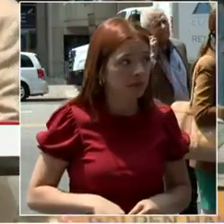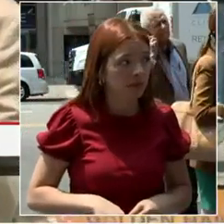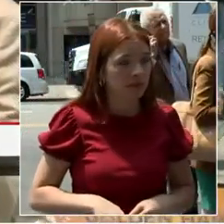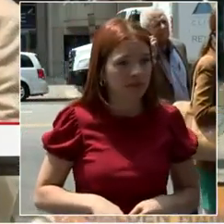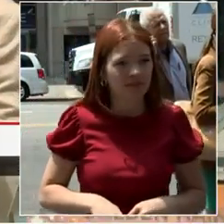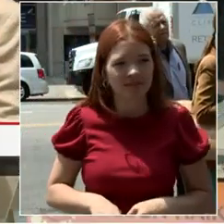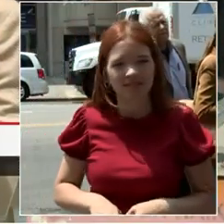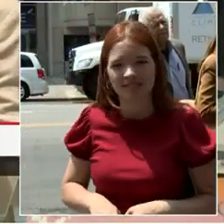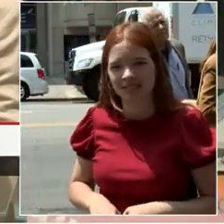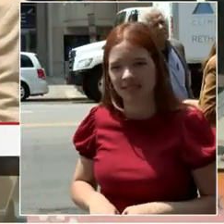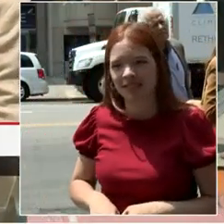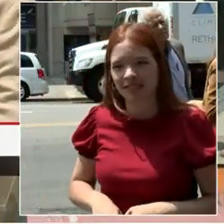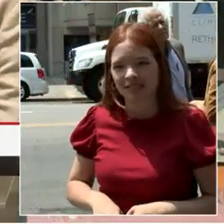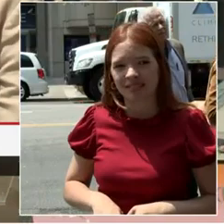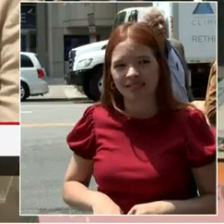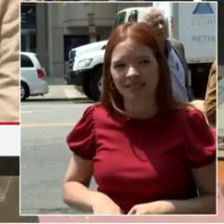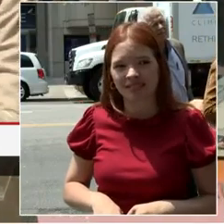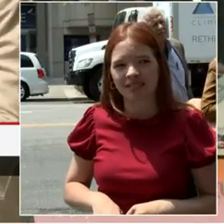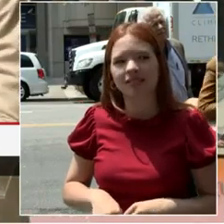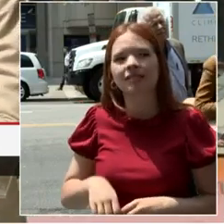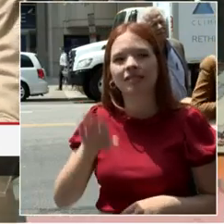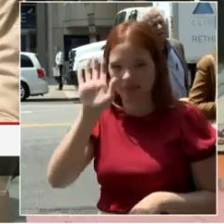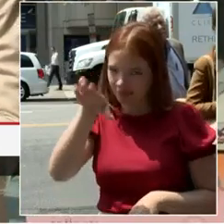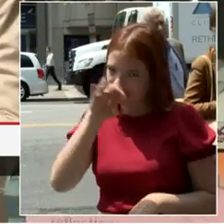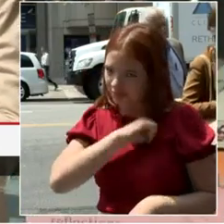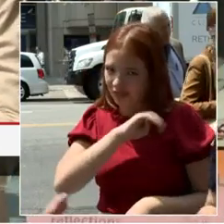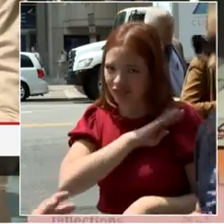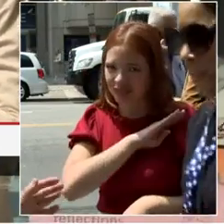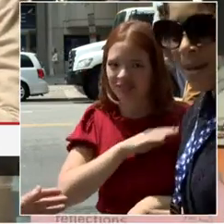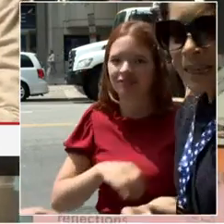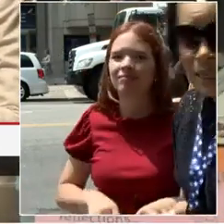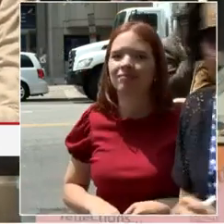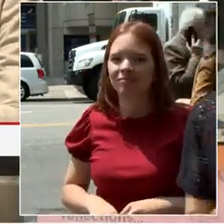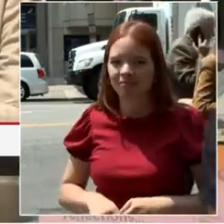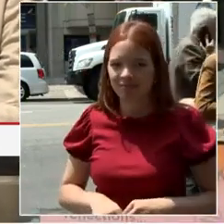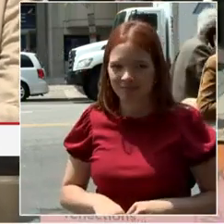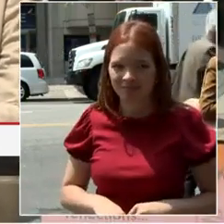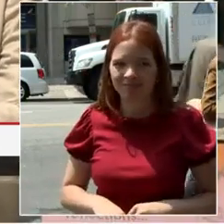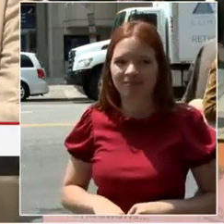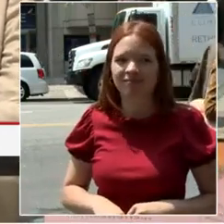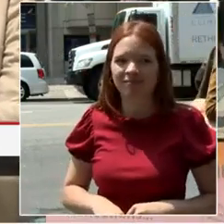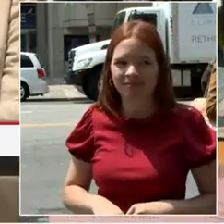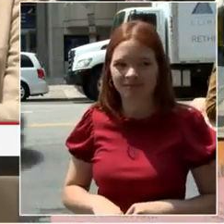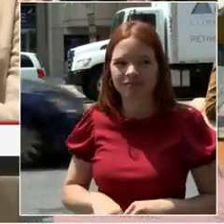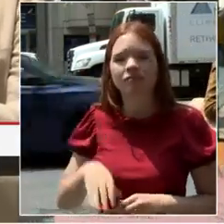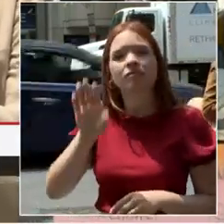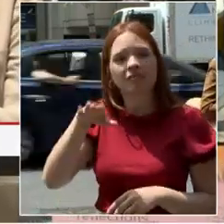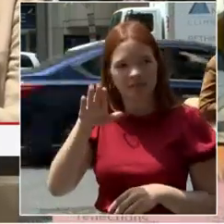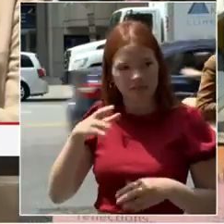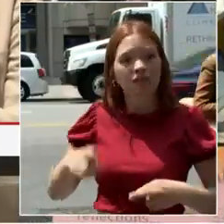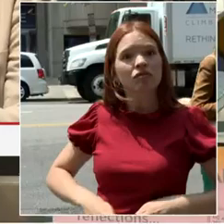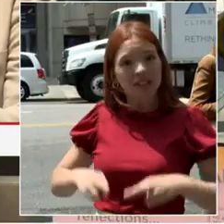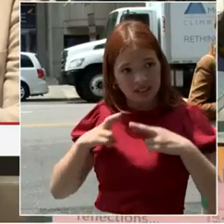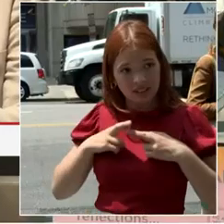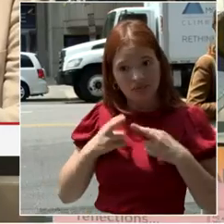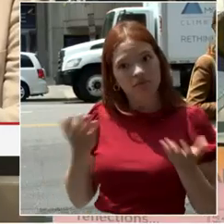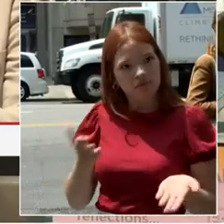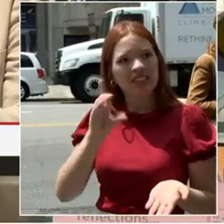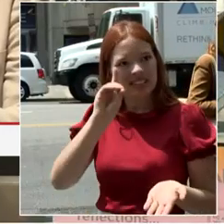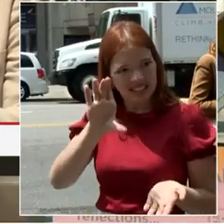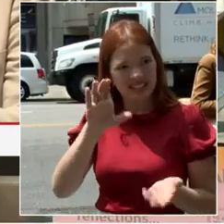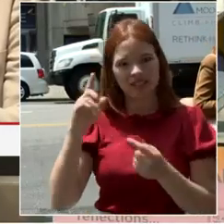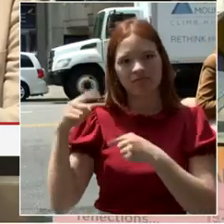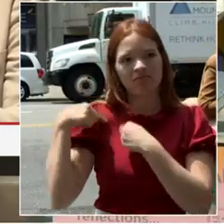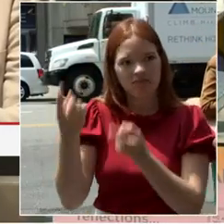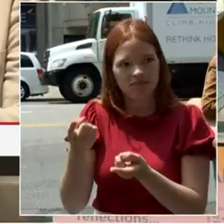Hello, Mayor Bowser. Hi. Hi. I've been a resident of the District for 27 years. I live in Ward 4,